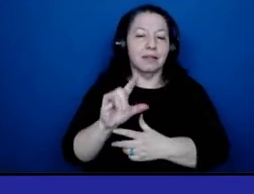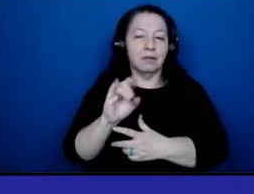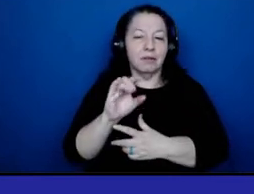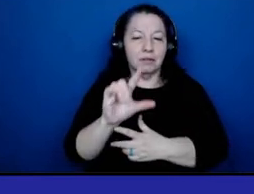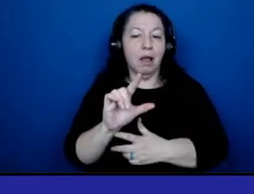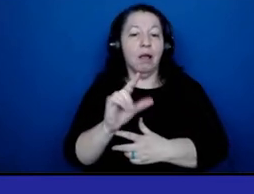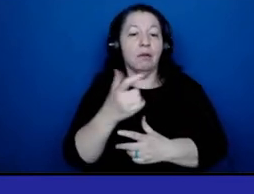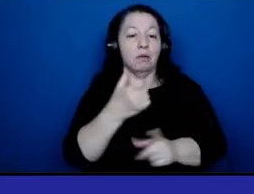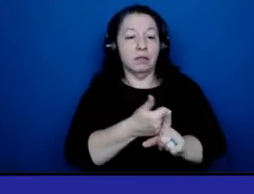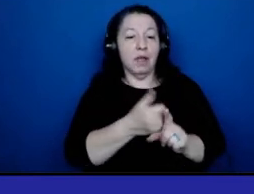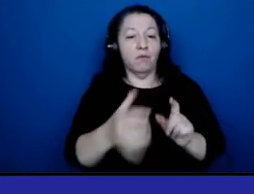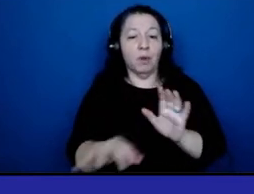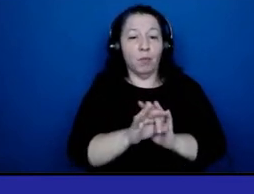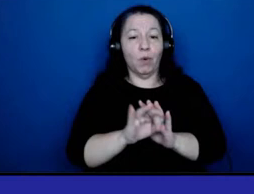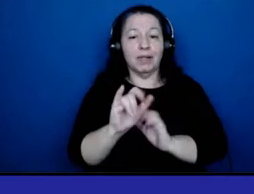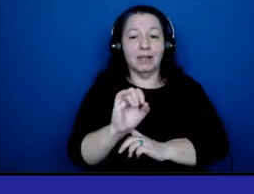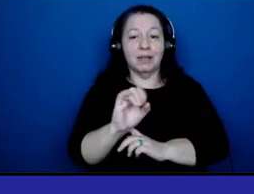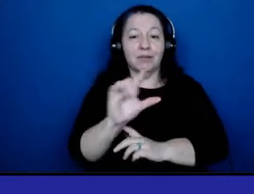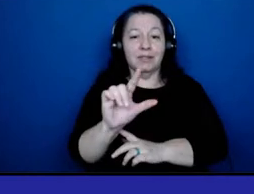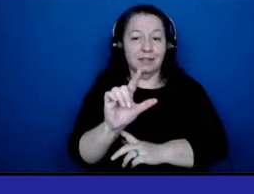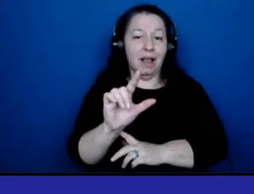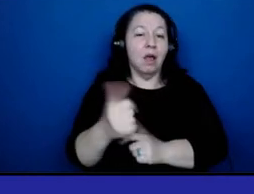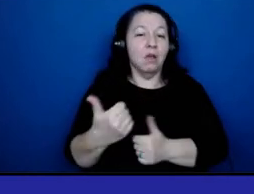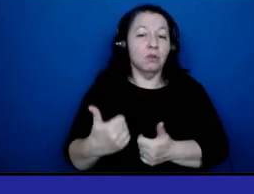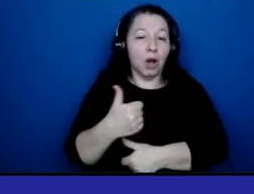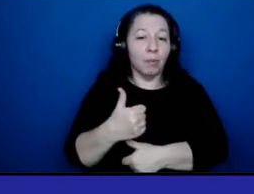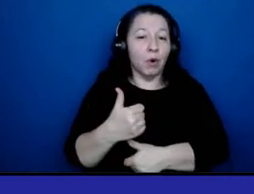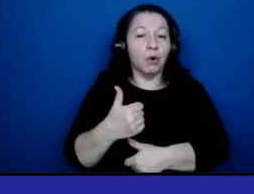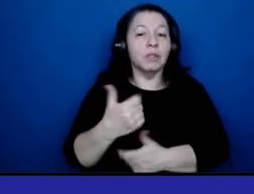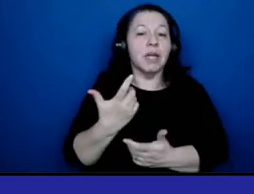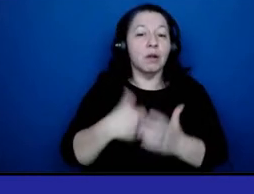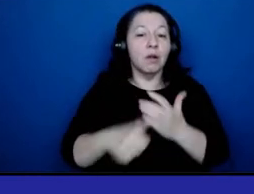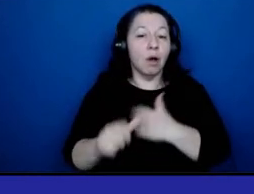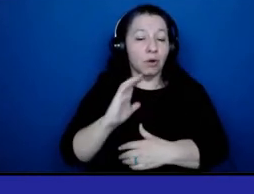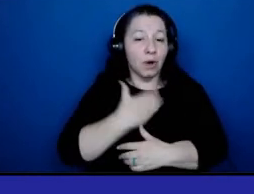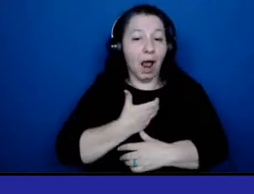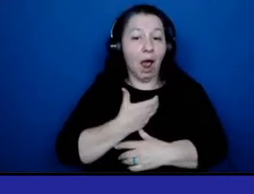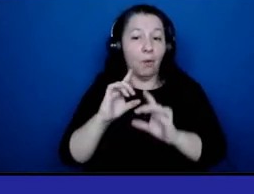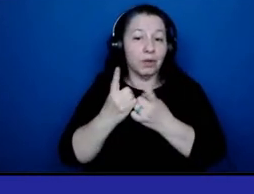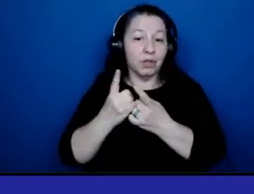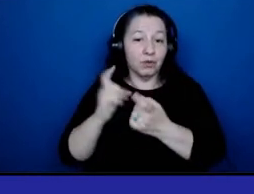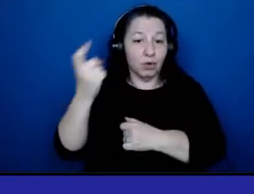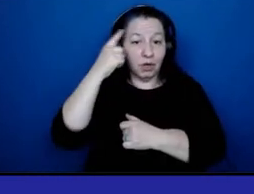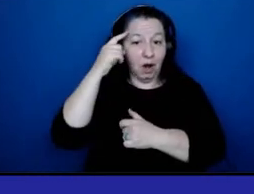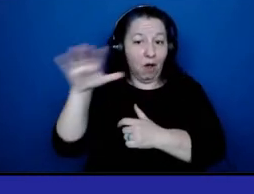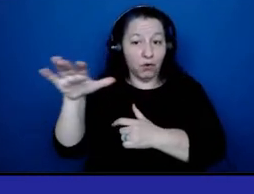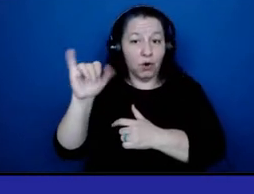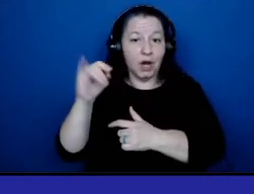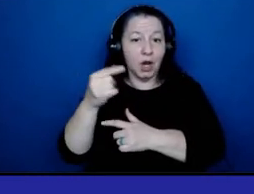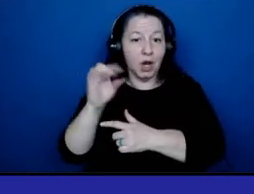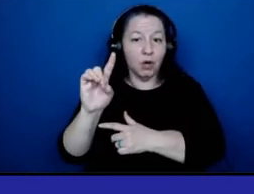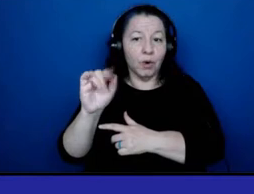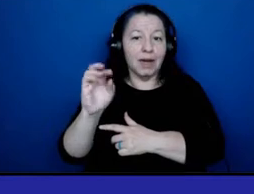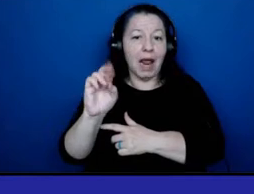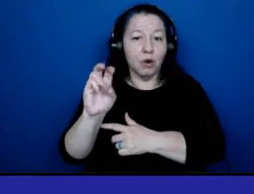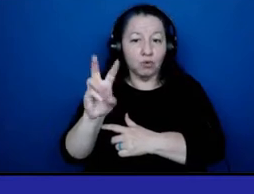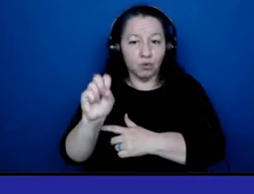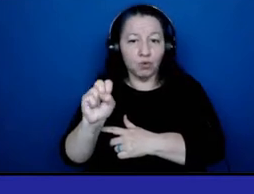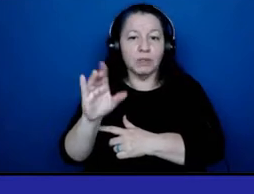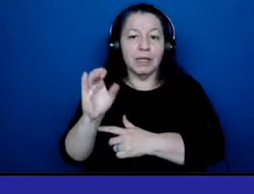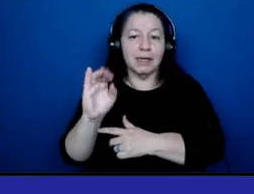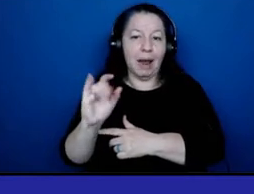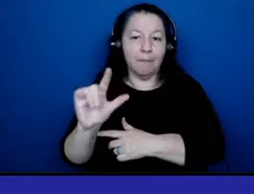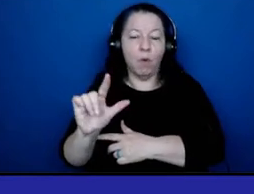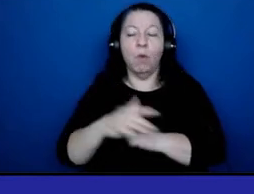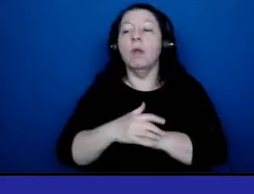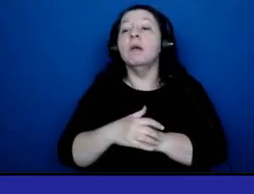sickle cell chairperson in the lionistic year 2022 under our district governor in ingrid andrews campbell since